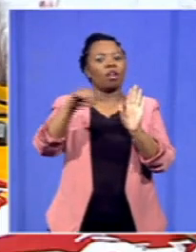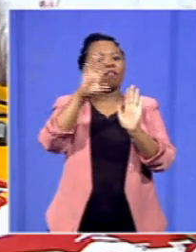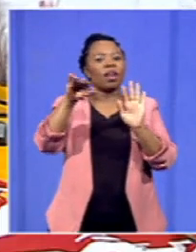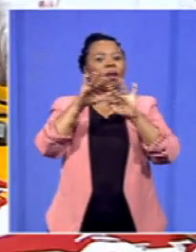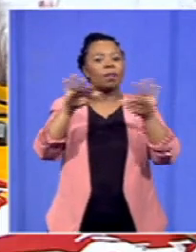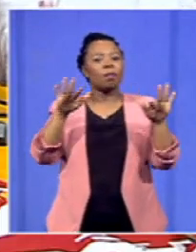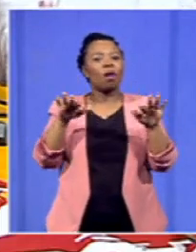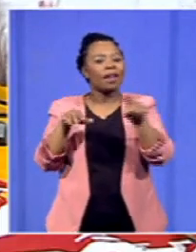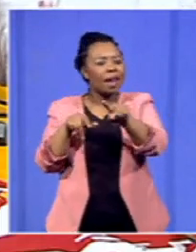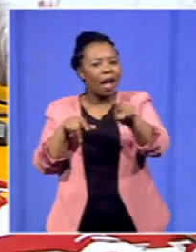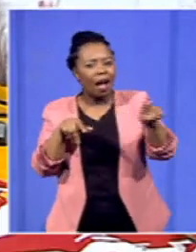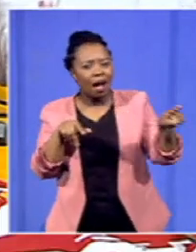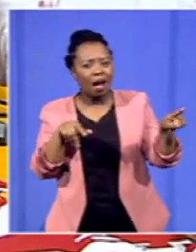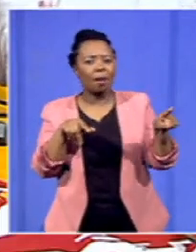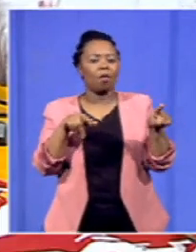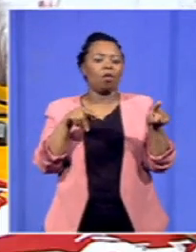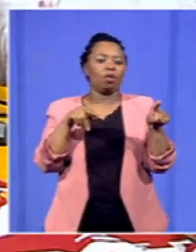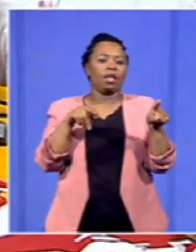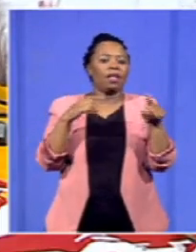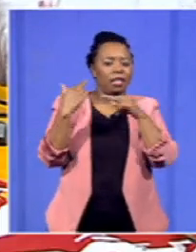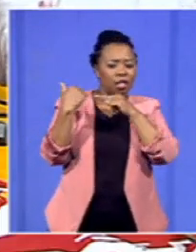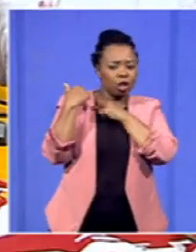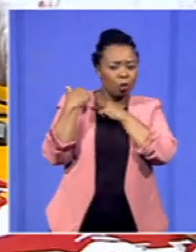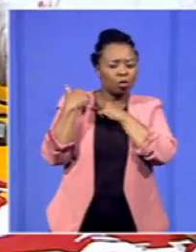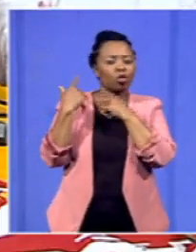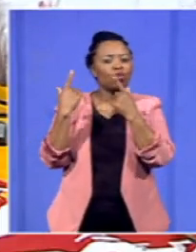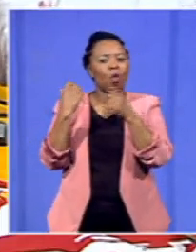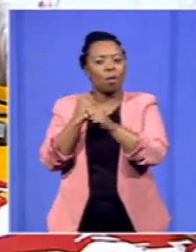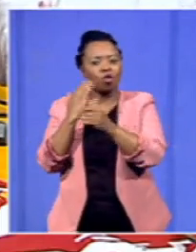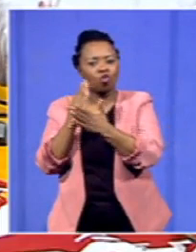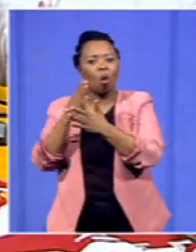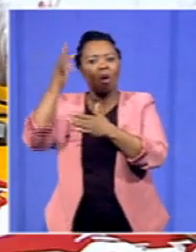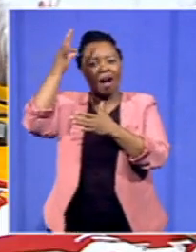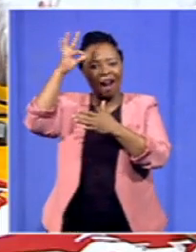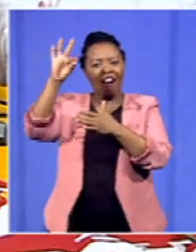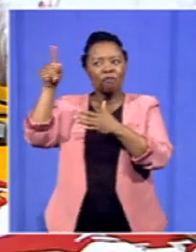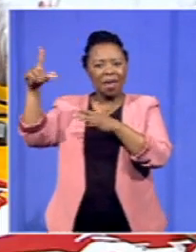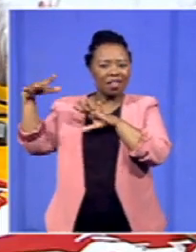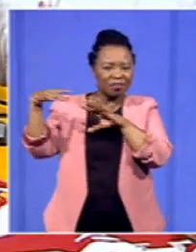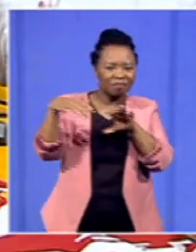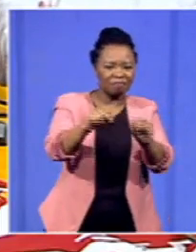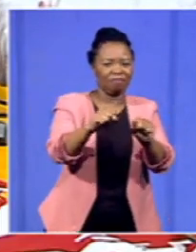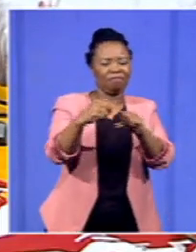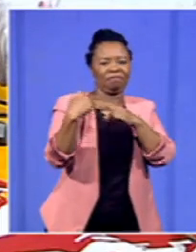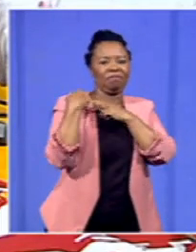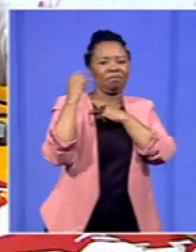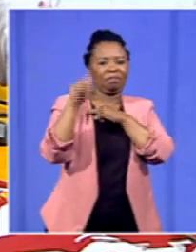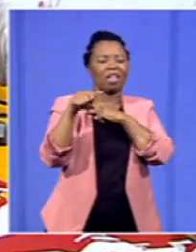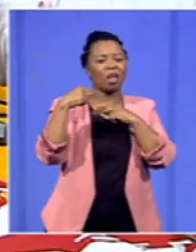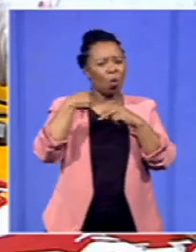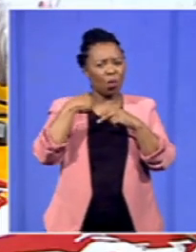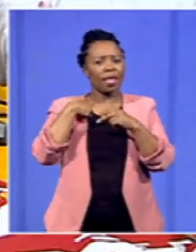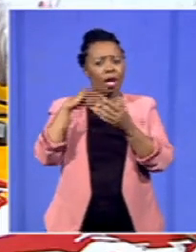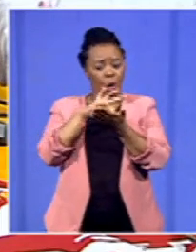a responsibility of holding the government accountable so we will be exploring every available avenue we will be going to court with the